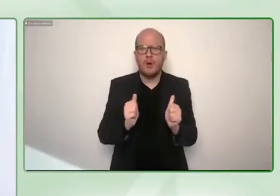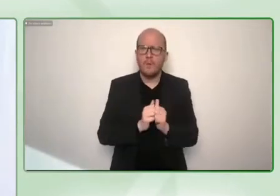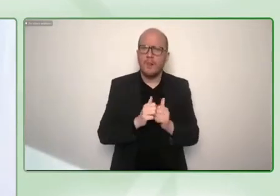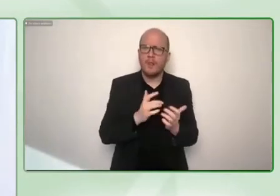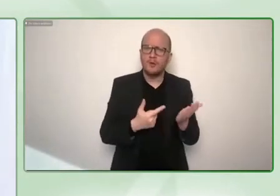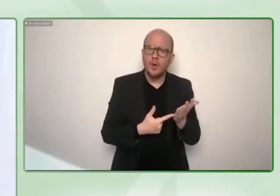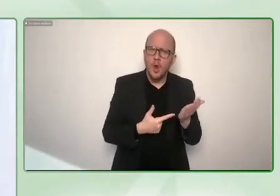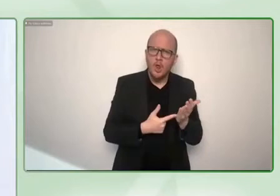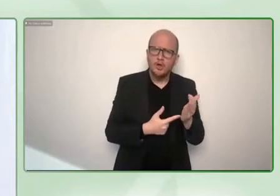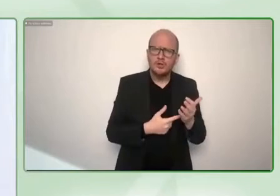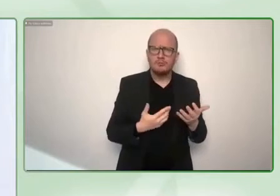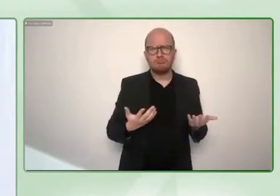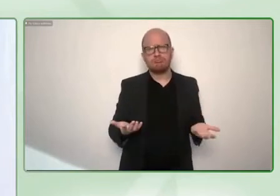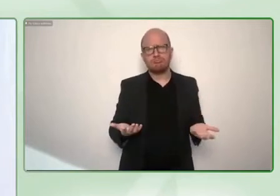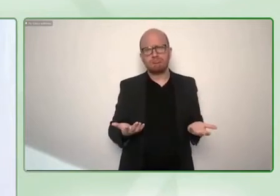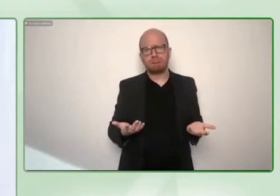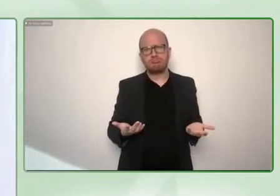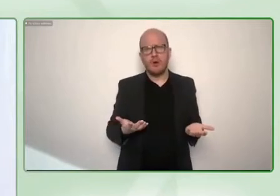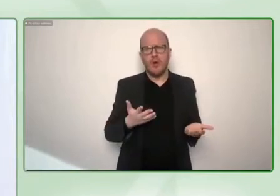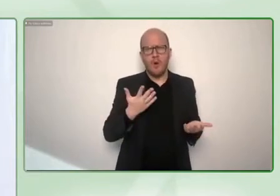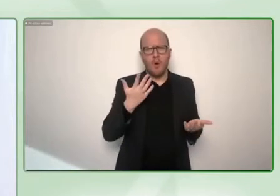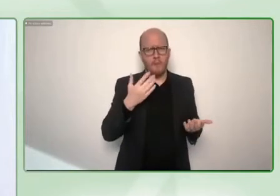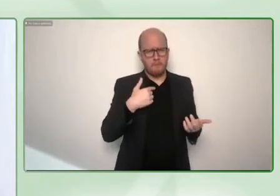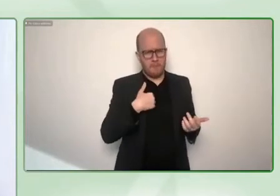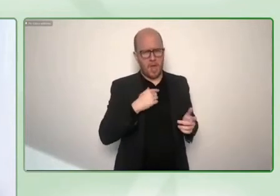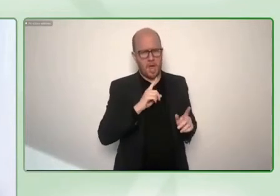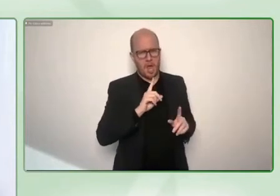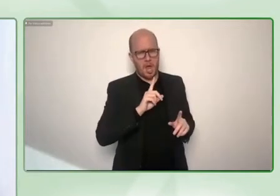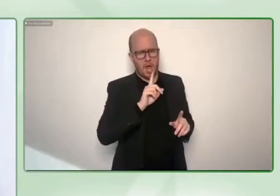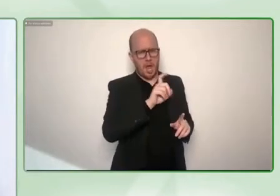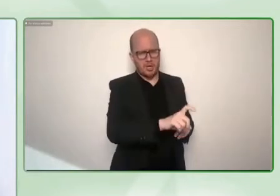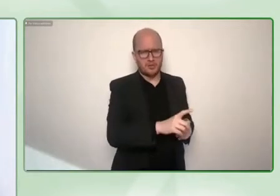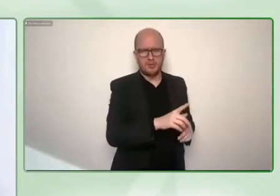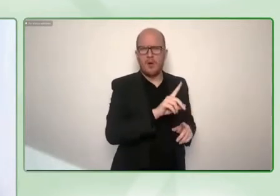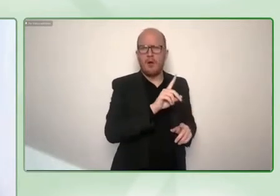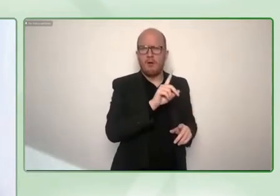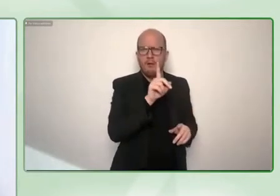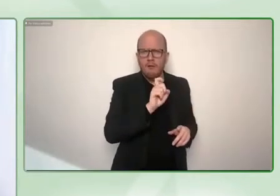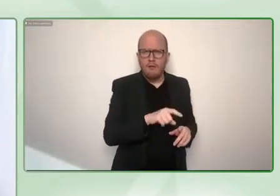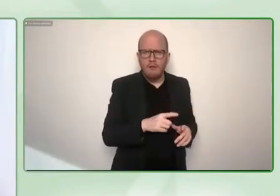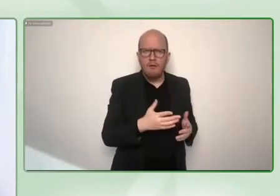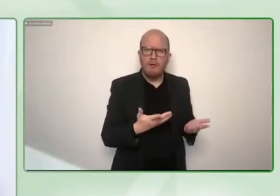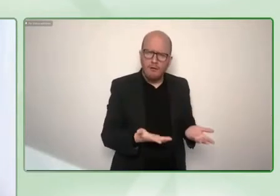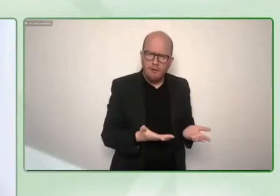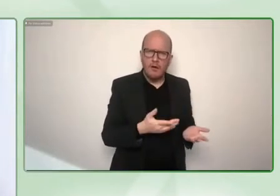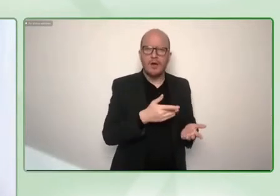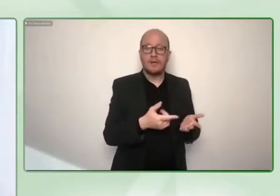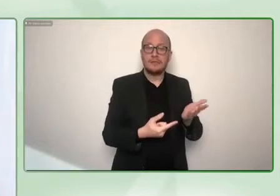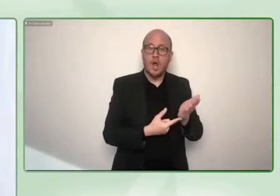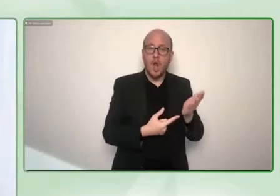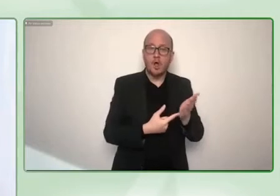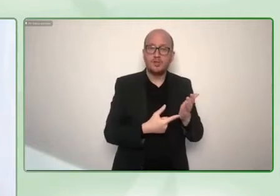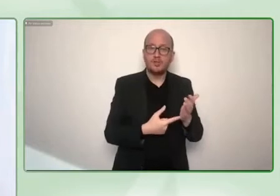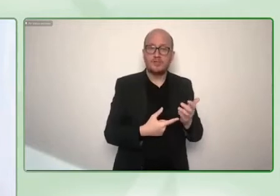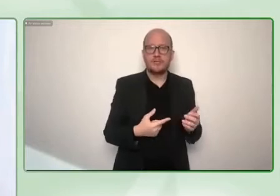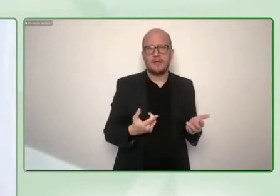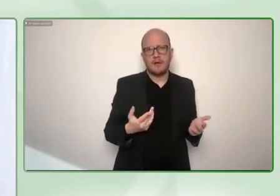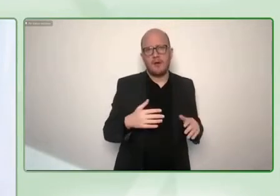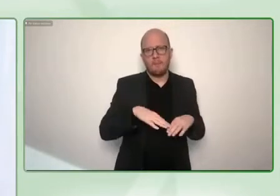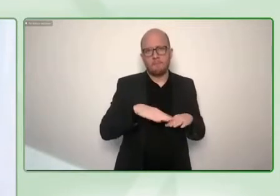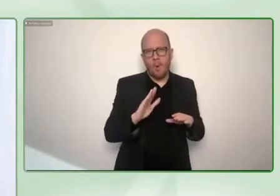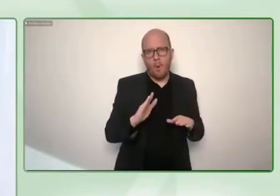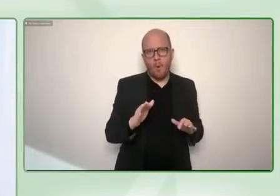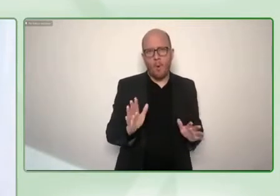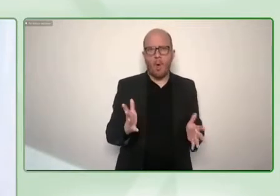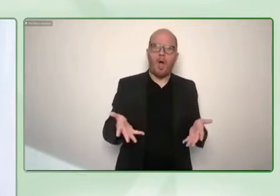this from my understanding from this year but it's a major difference uh because technology normally can be easily scaled across countries because sometimes